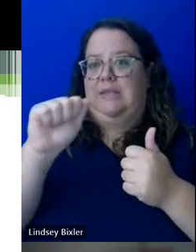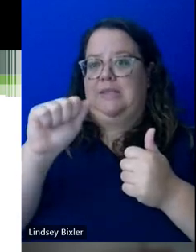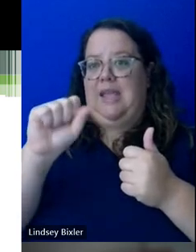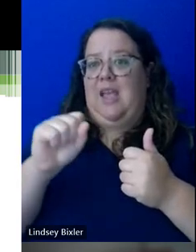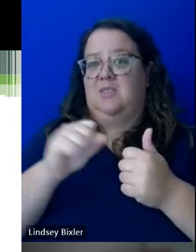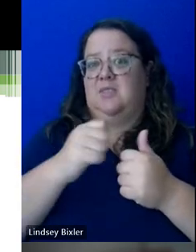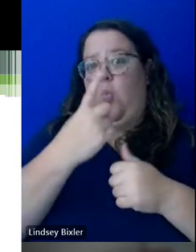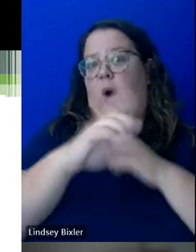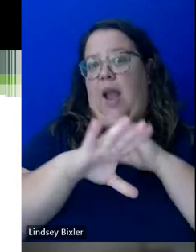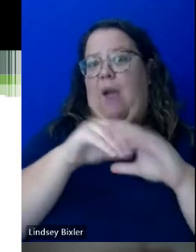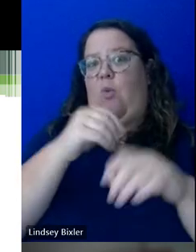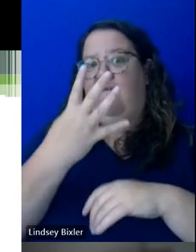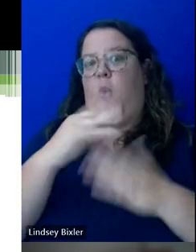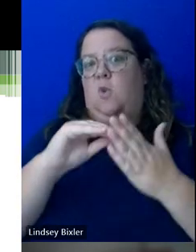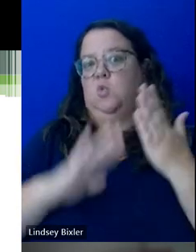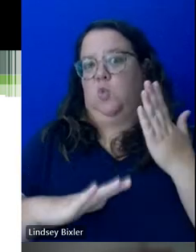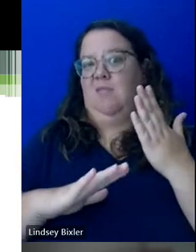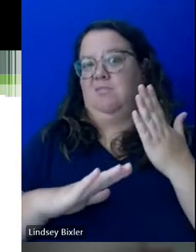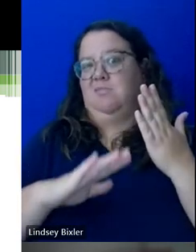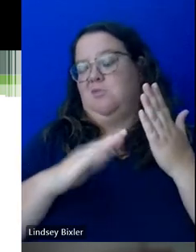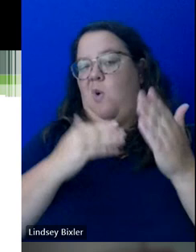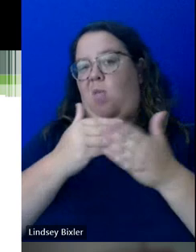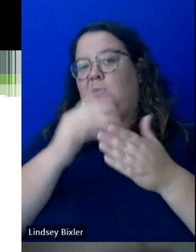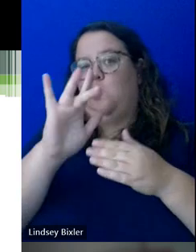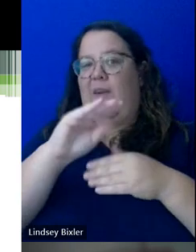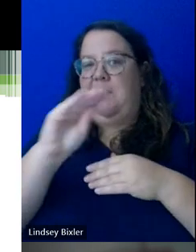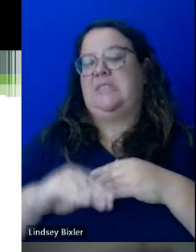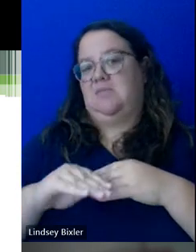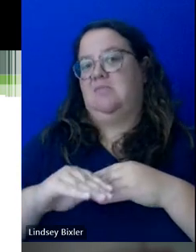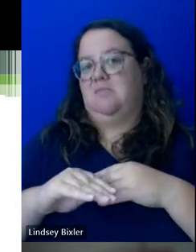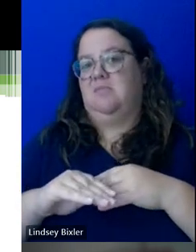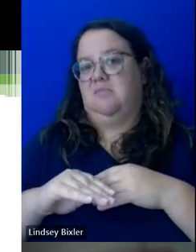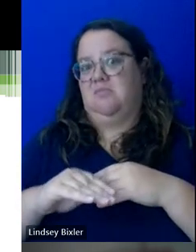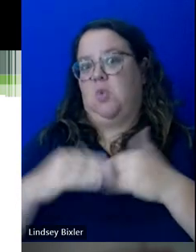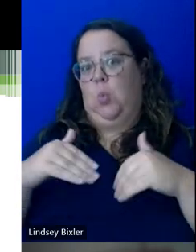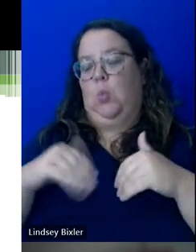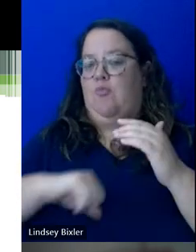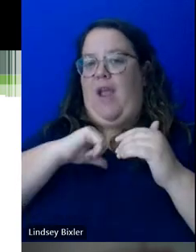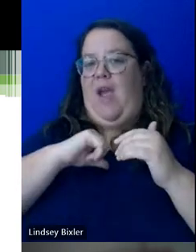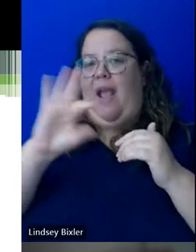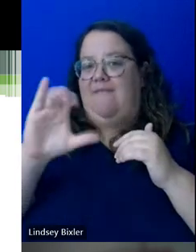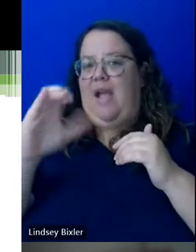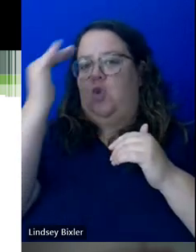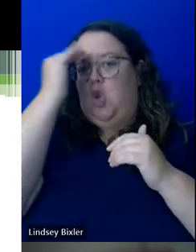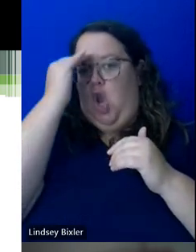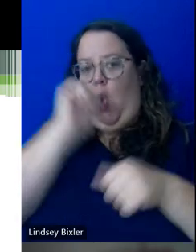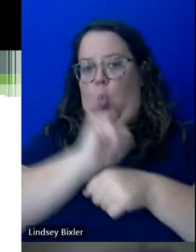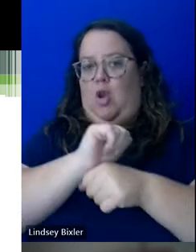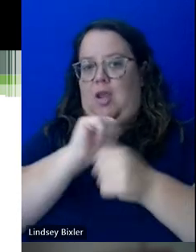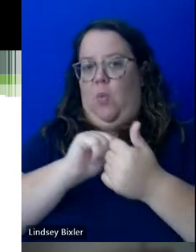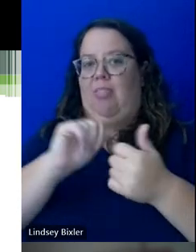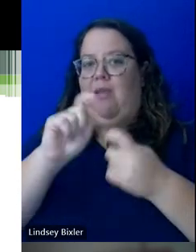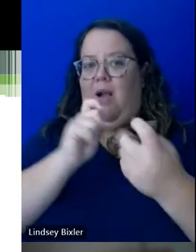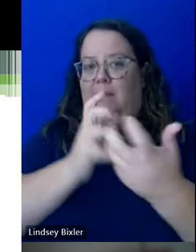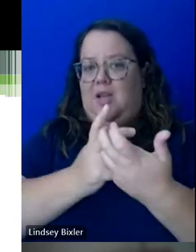almost working with our office. And so, I think that's something that we're really proud of and it's something our faculty are really familiar with working with accommodations. And so,